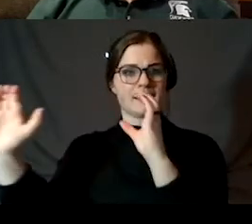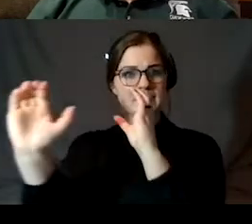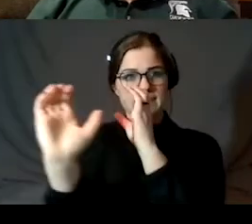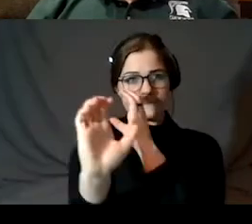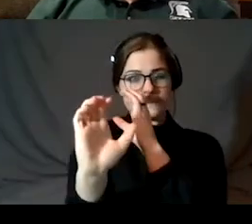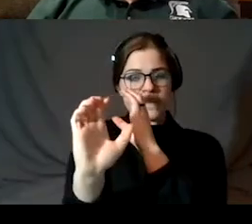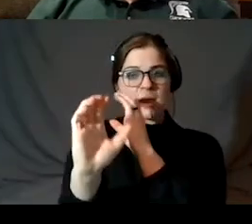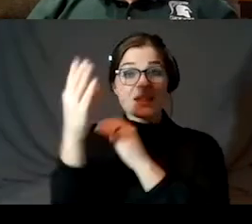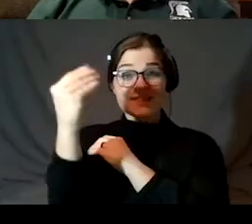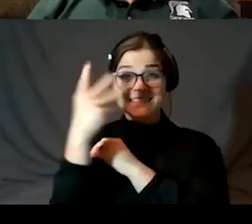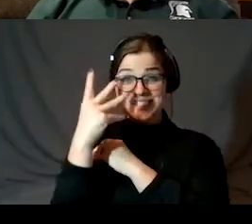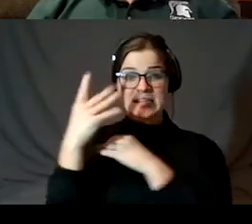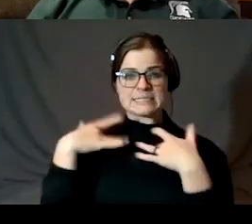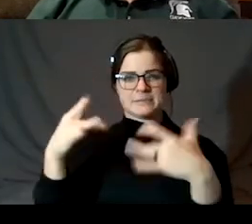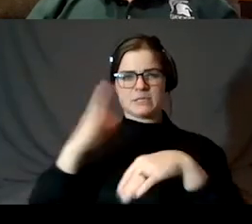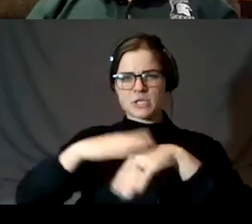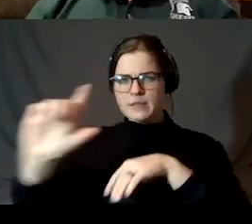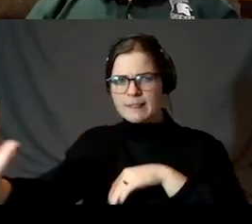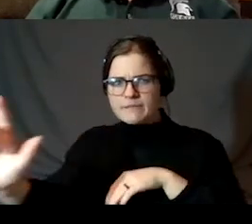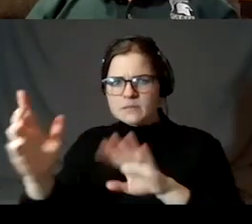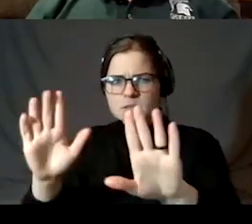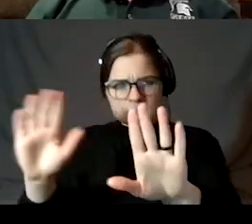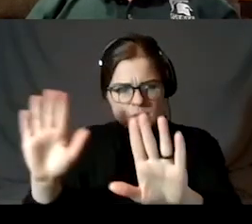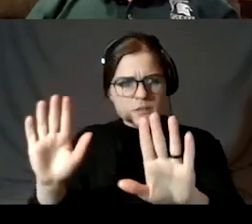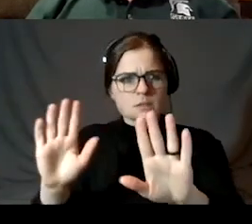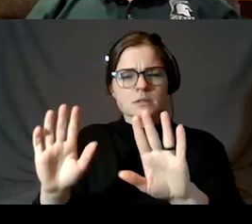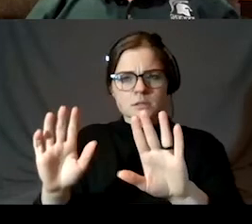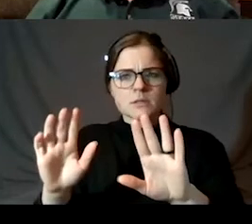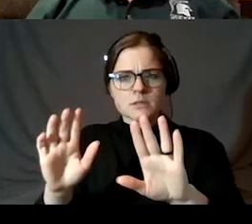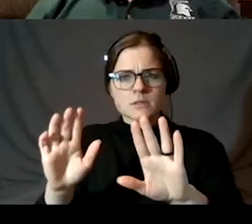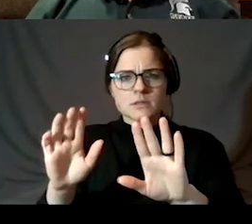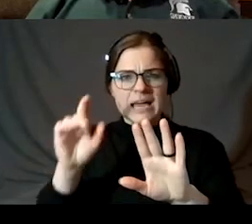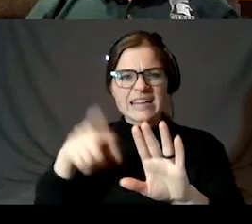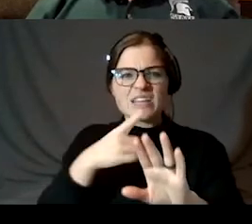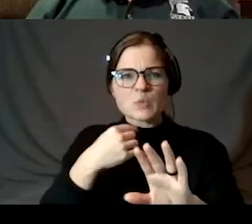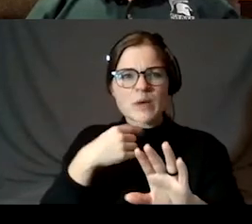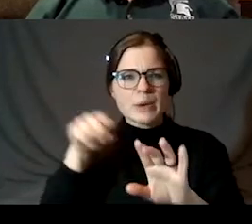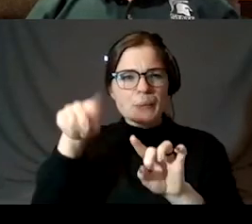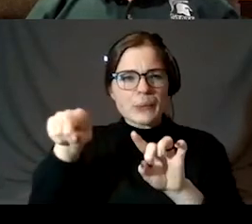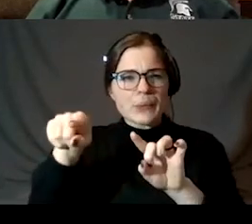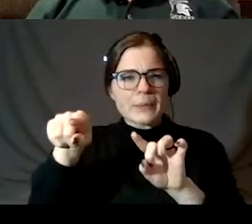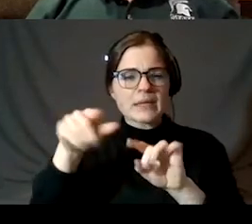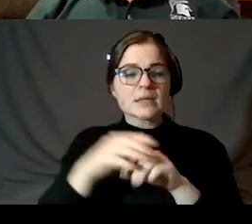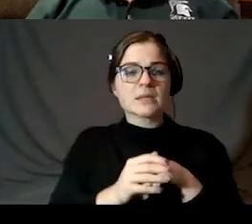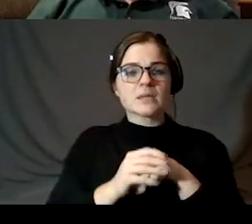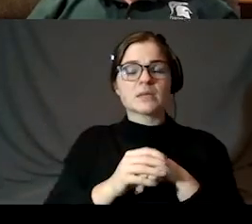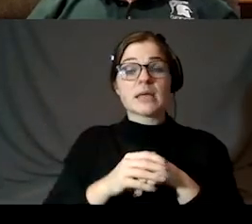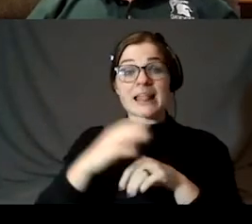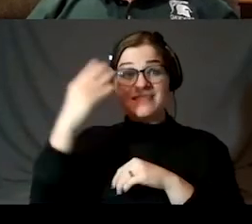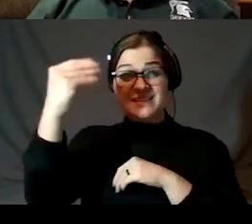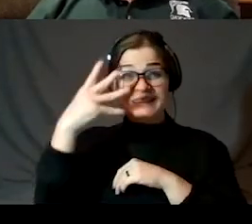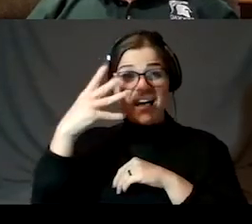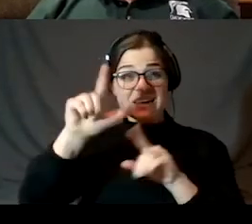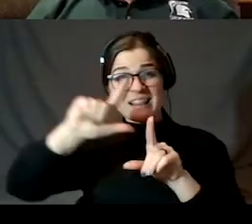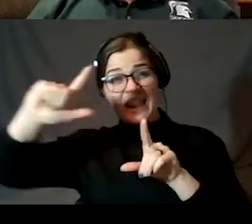the sun is off to the screen on the left. Let me get my, um, laser pointer back. So the sun is very far to the left